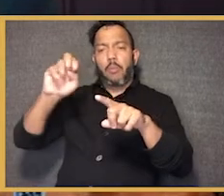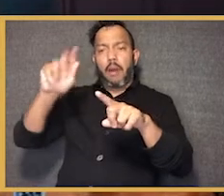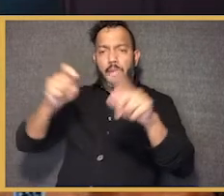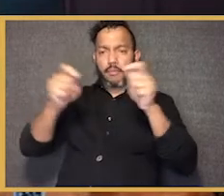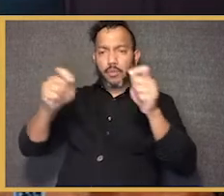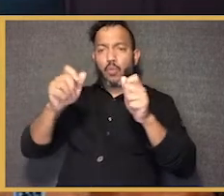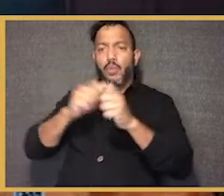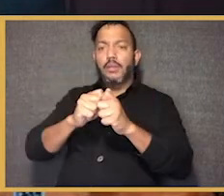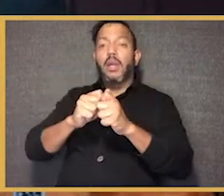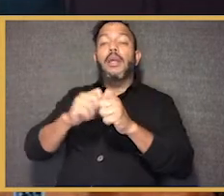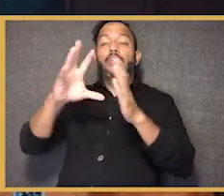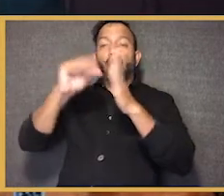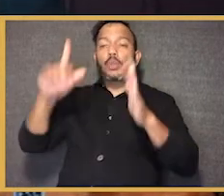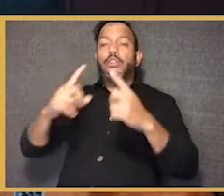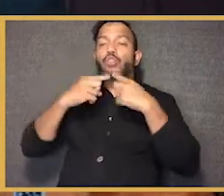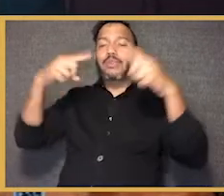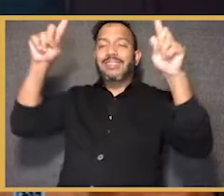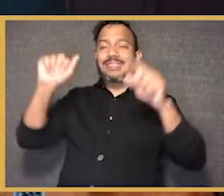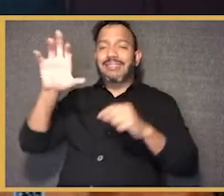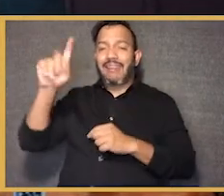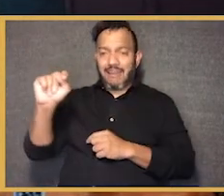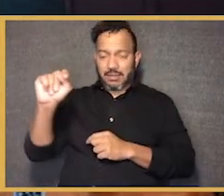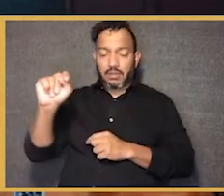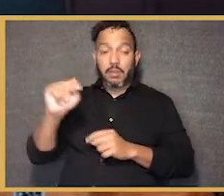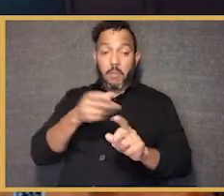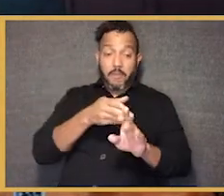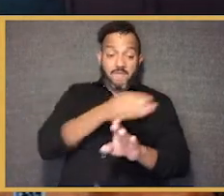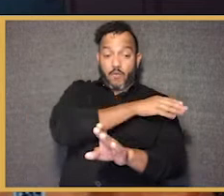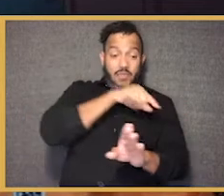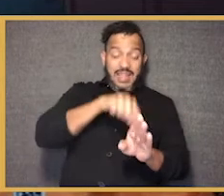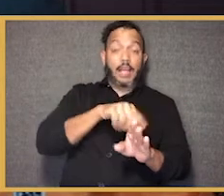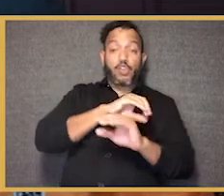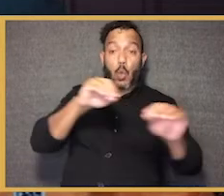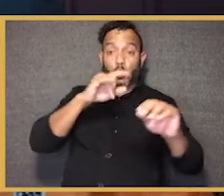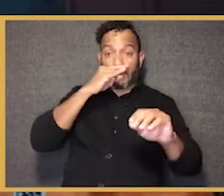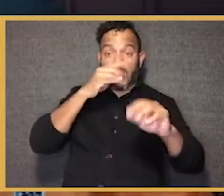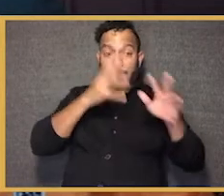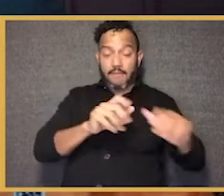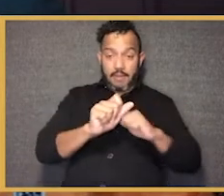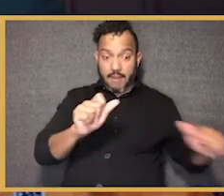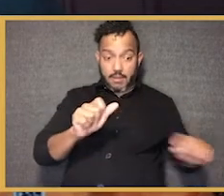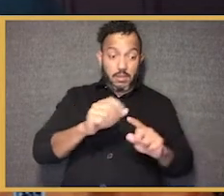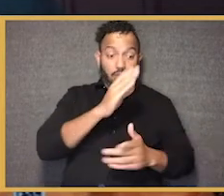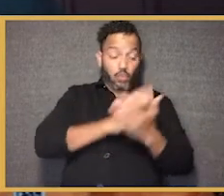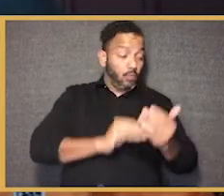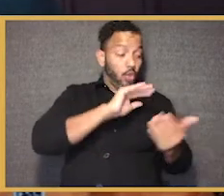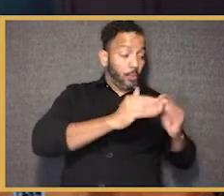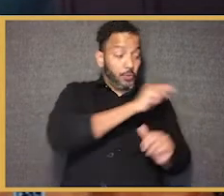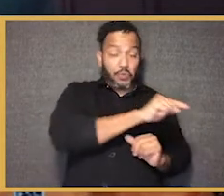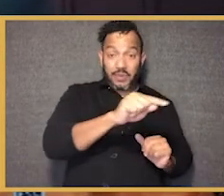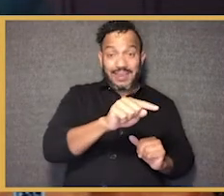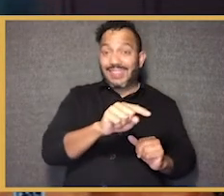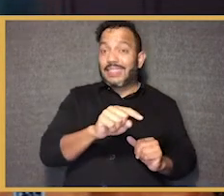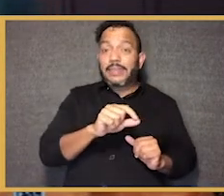administration with, with Every Student Succeeds Act. But pre No Child Left Behind, there were communities where they literally